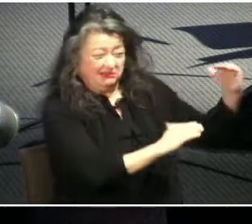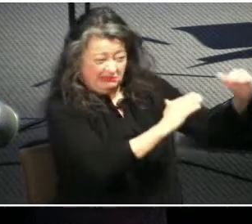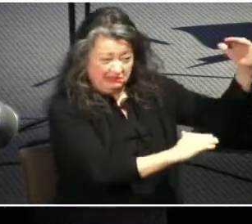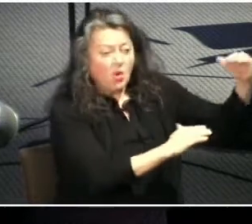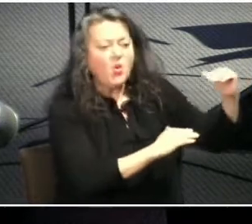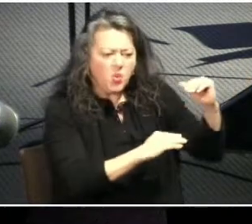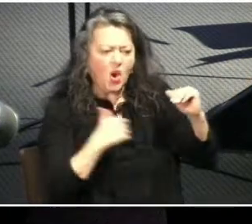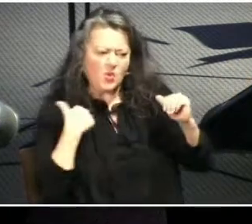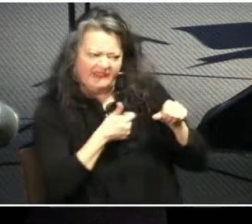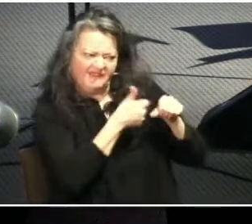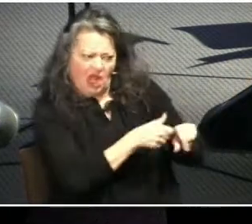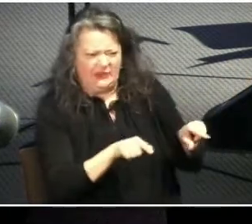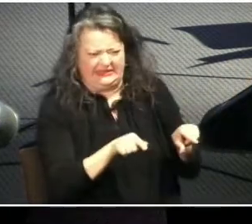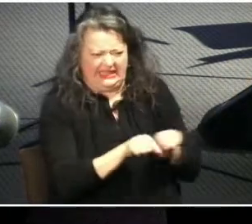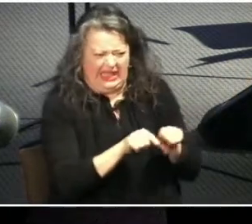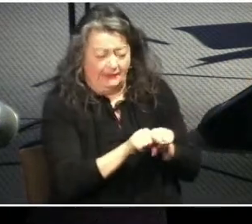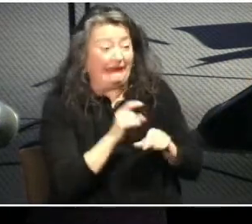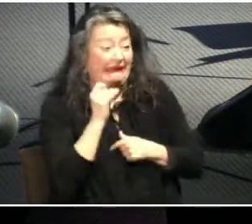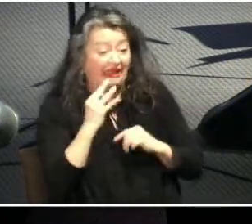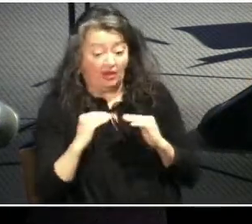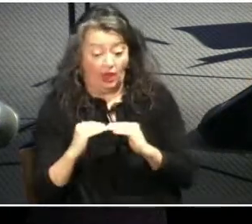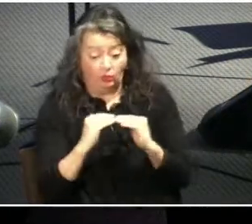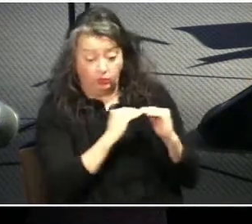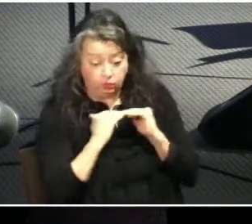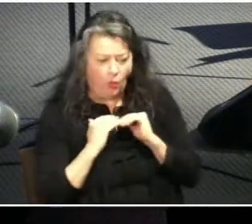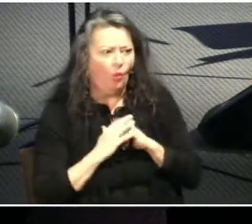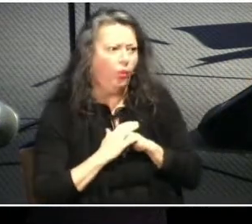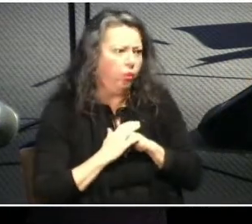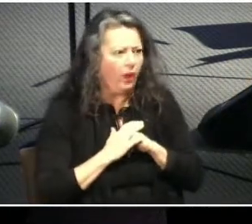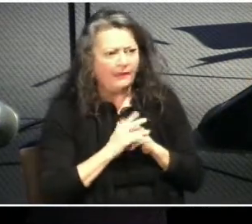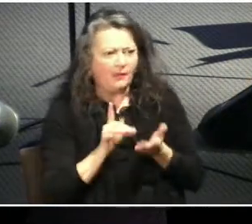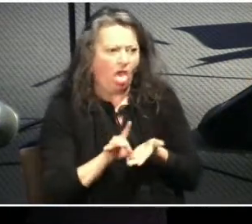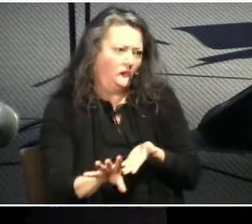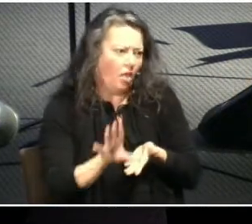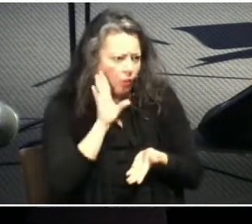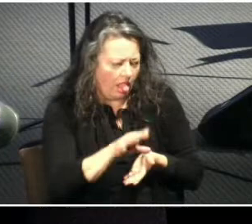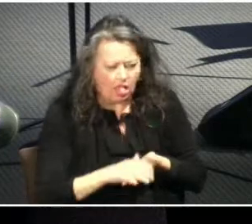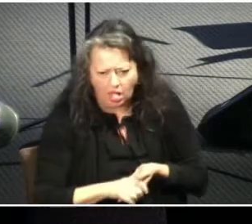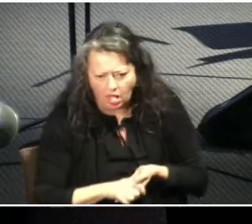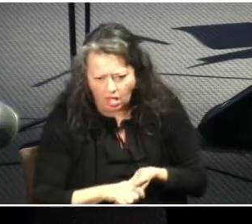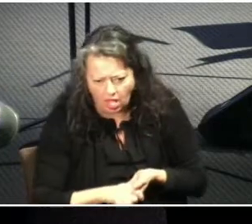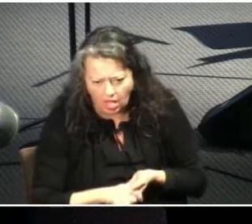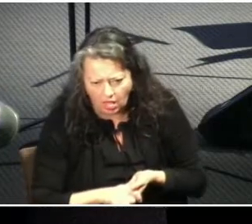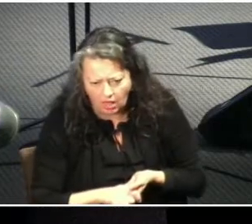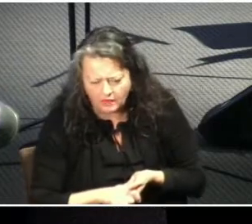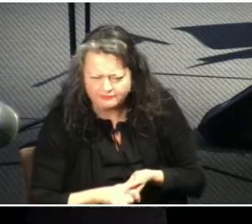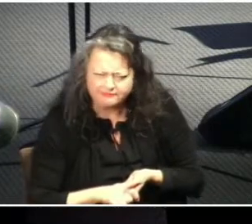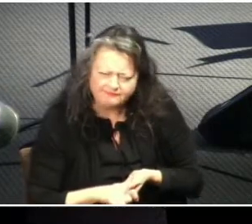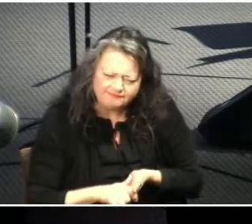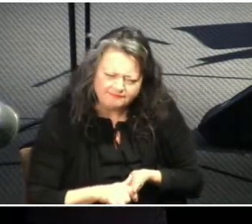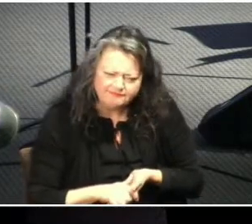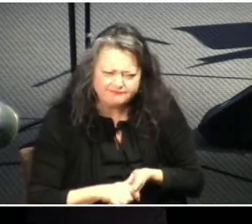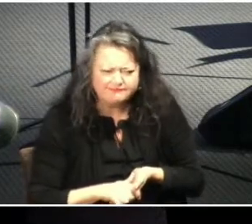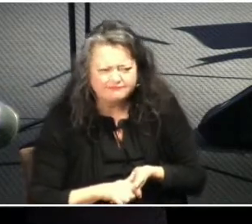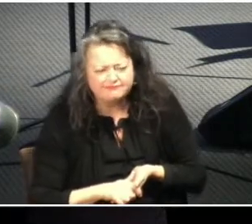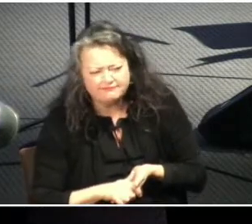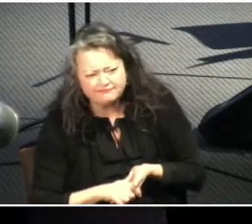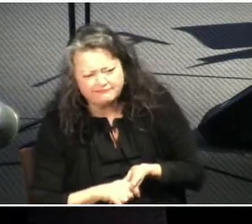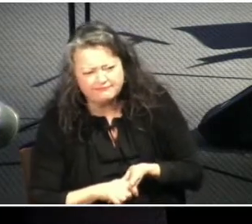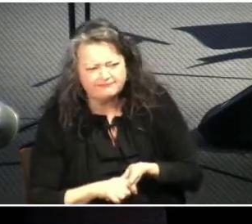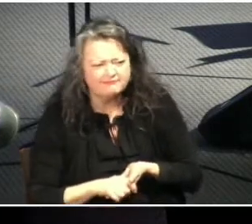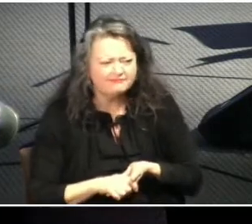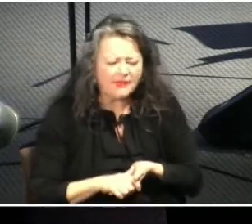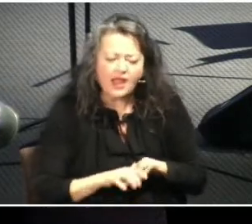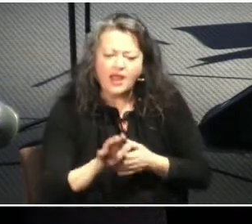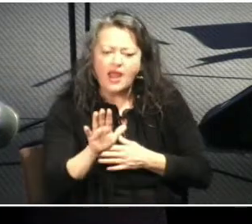stamped out by being too revolutionary. Well, these commands have to be read within the context